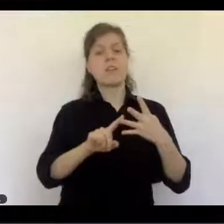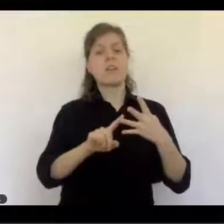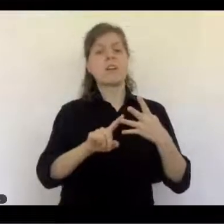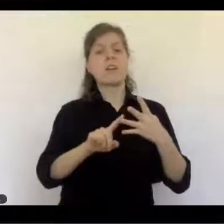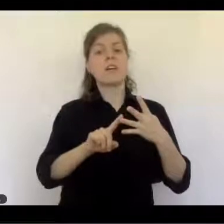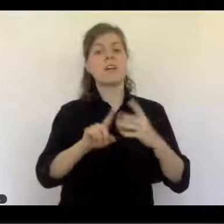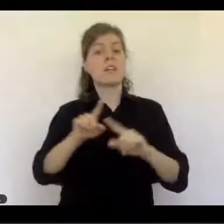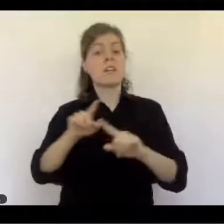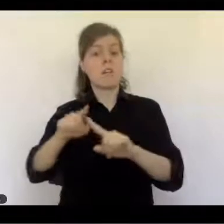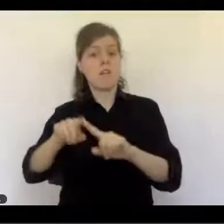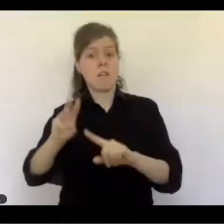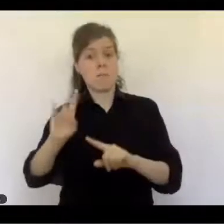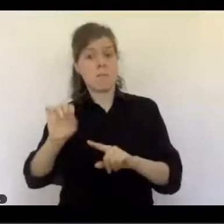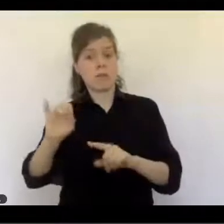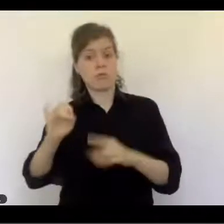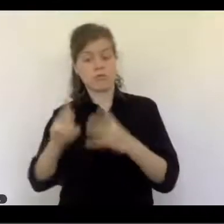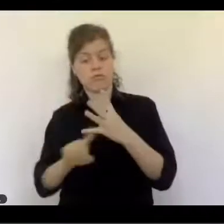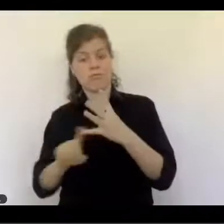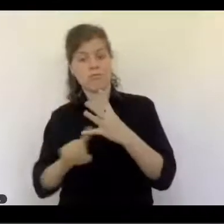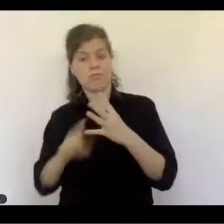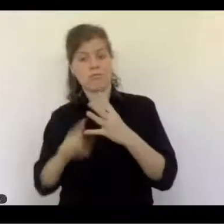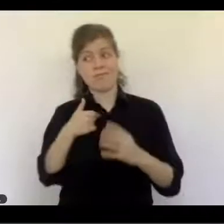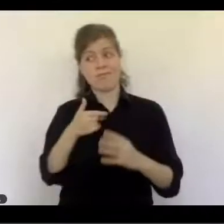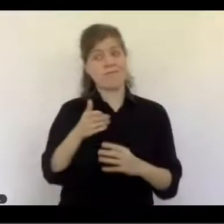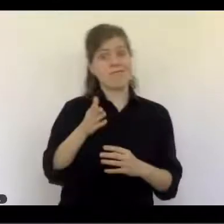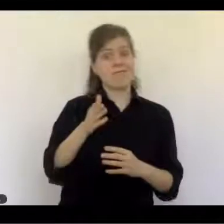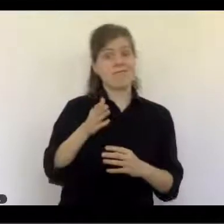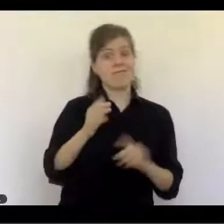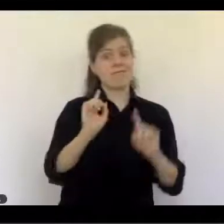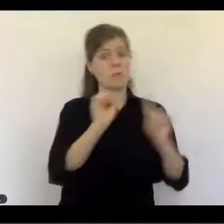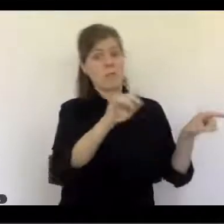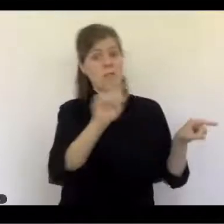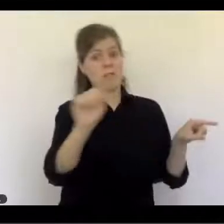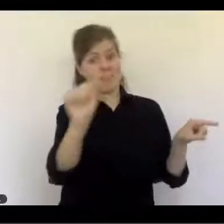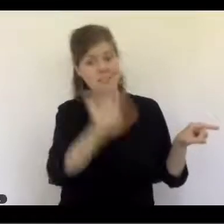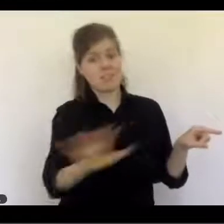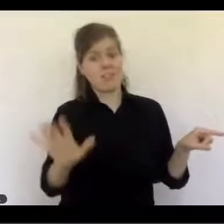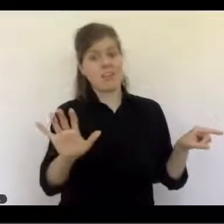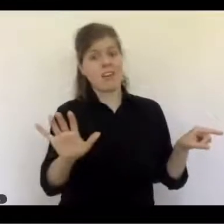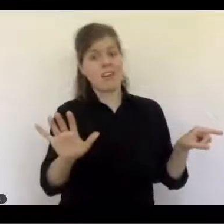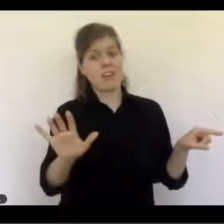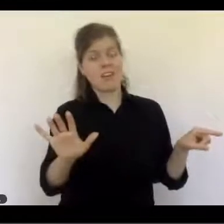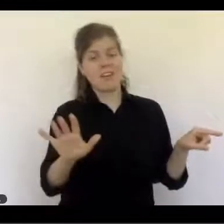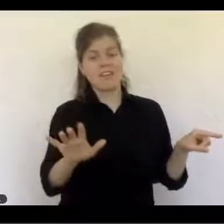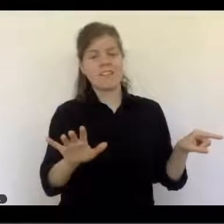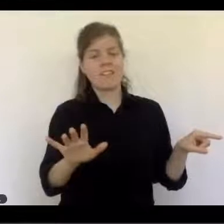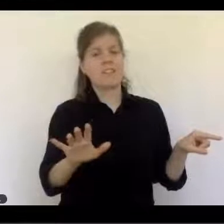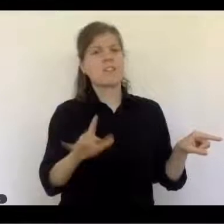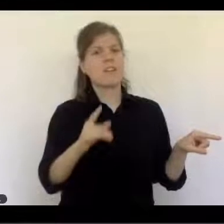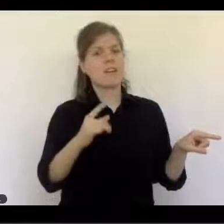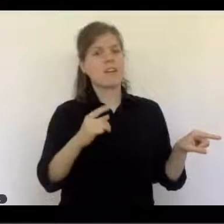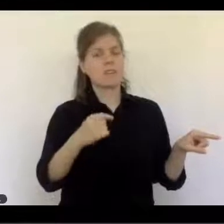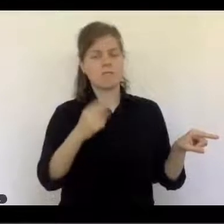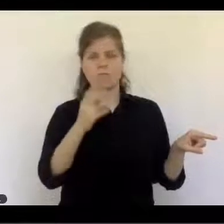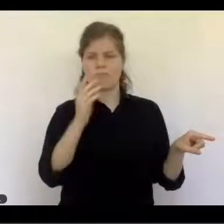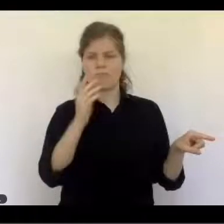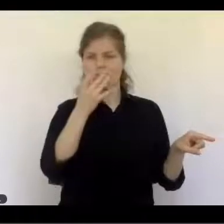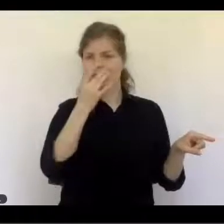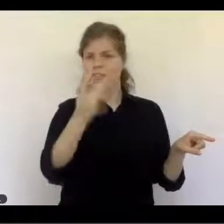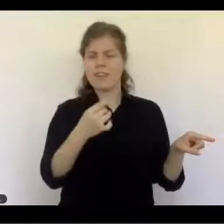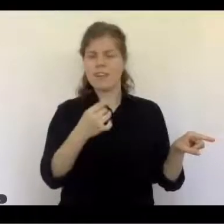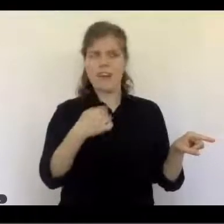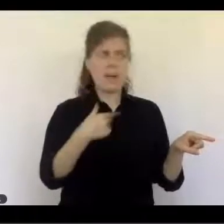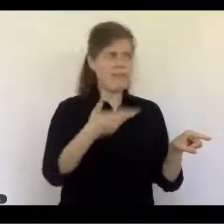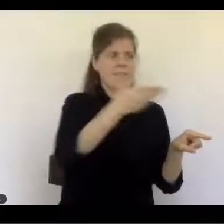March. And so I saw the pandemic happening in Canada from a distance.